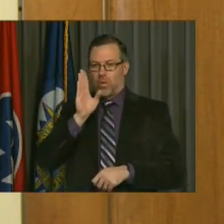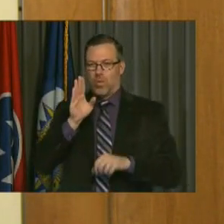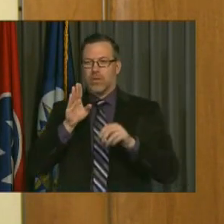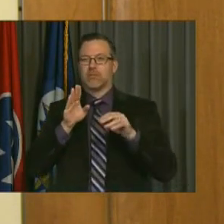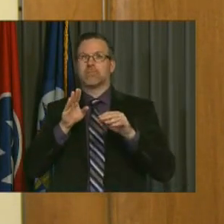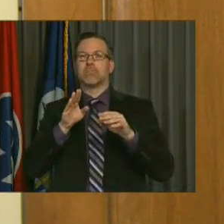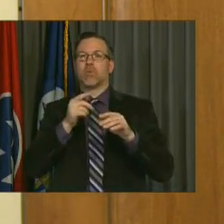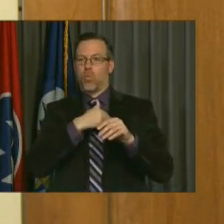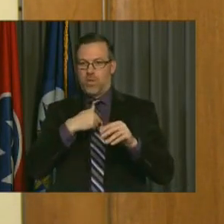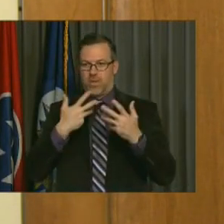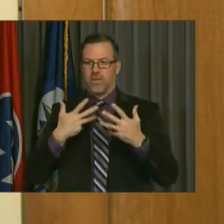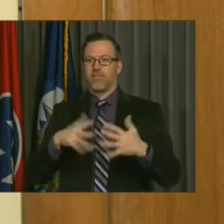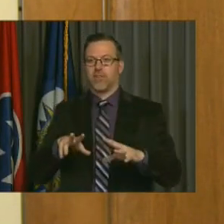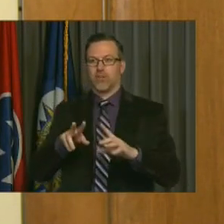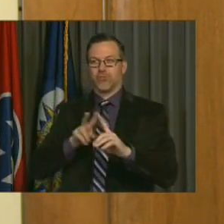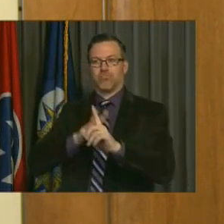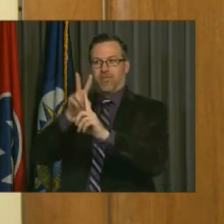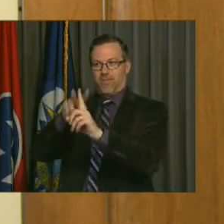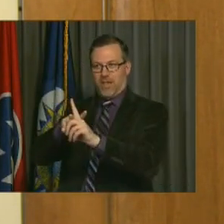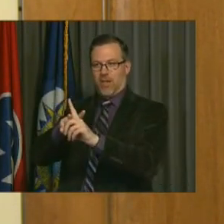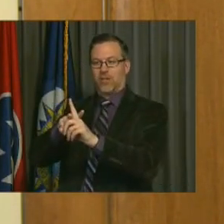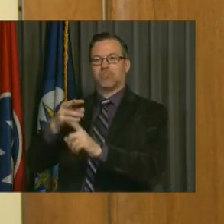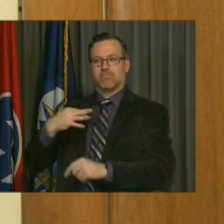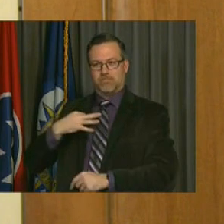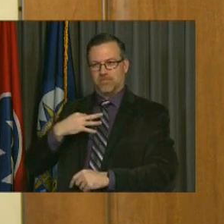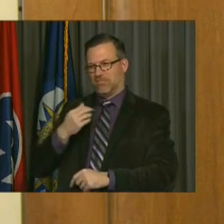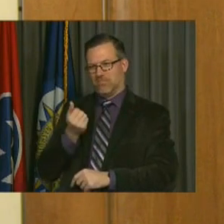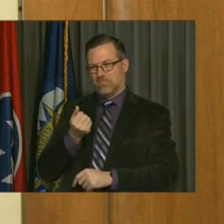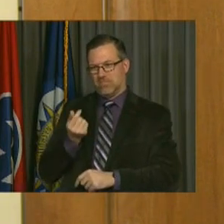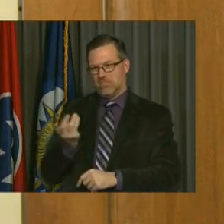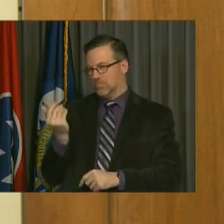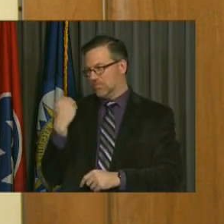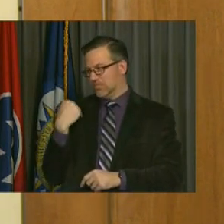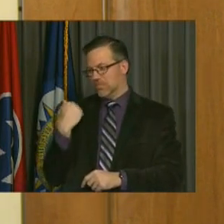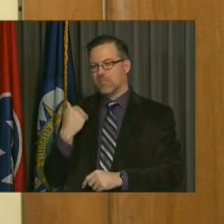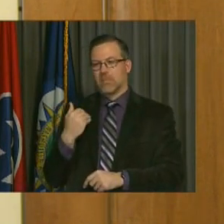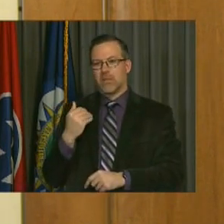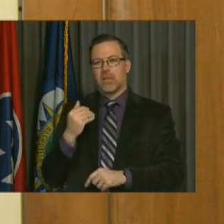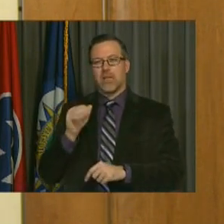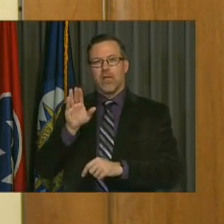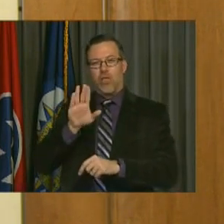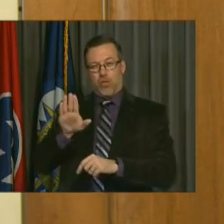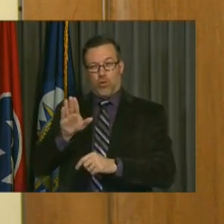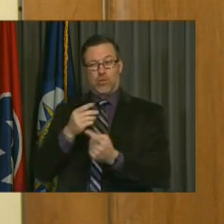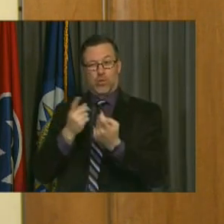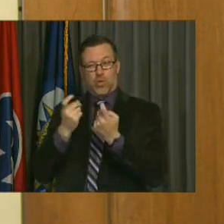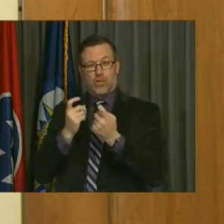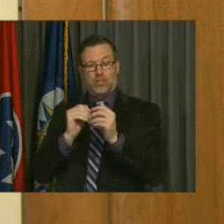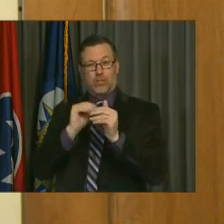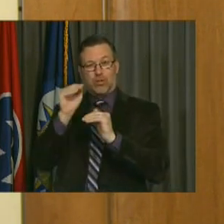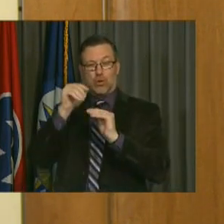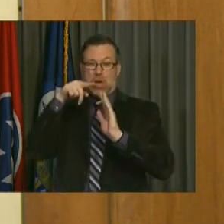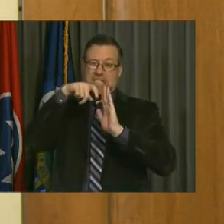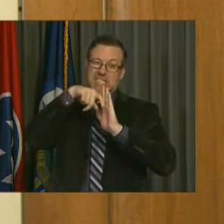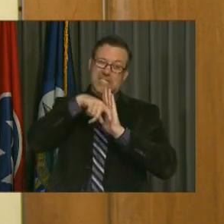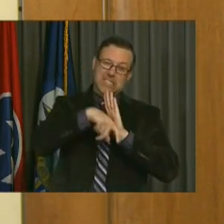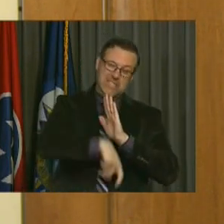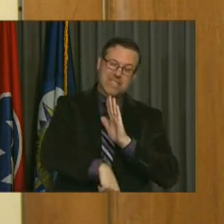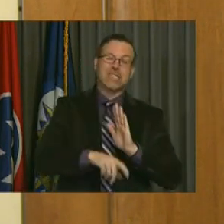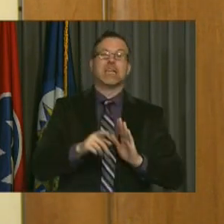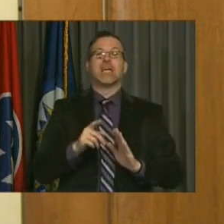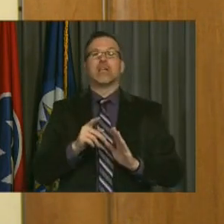did follow the levies just a little bit ago. And I know that those questions can get more granular than I'm actually going to have a good knowledge base of. So